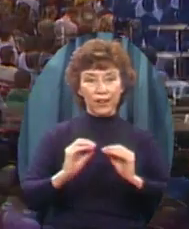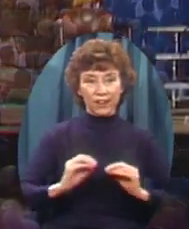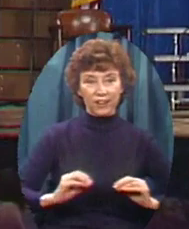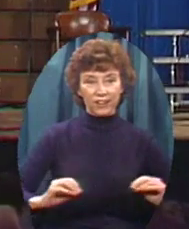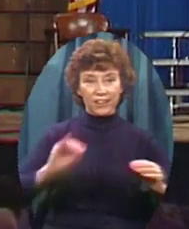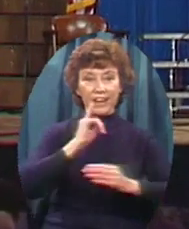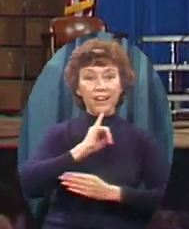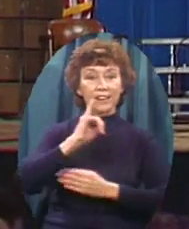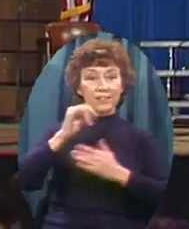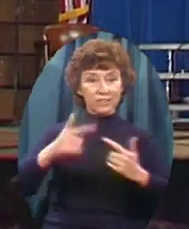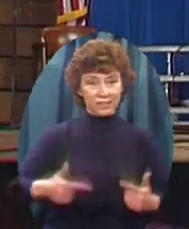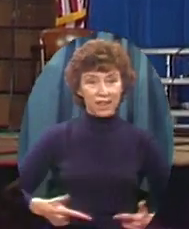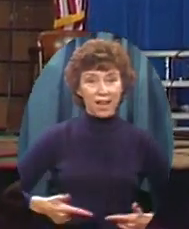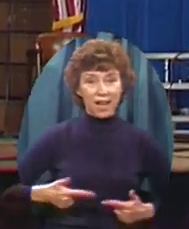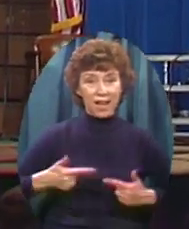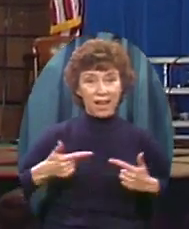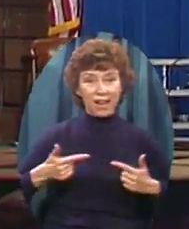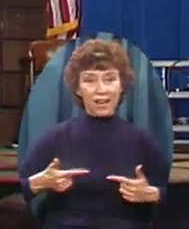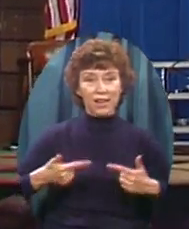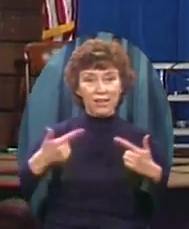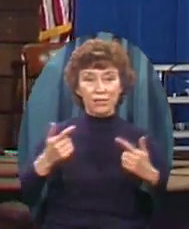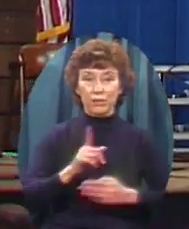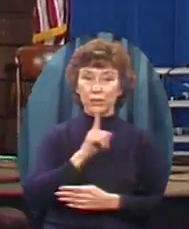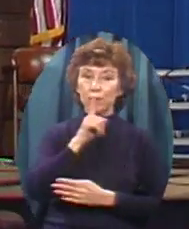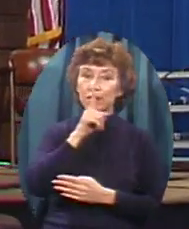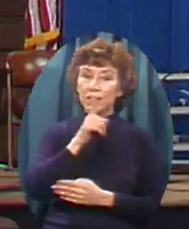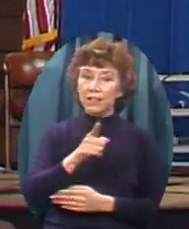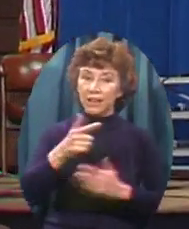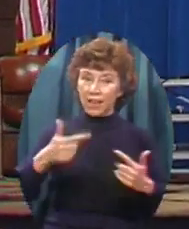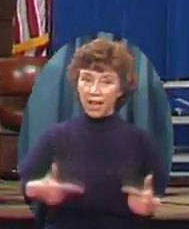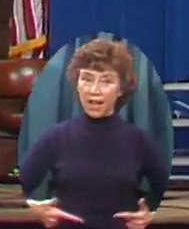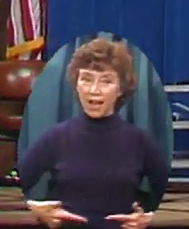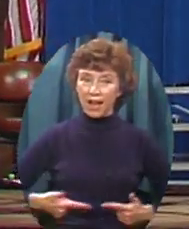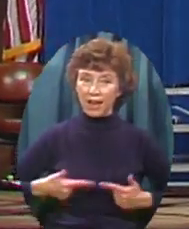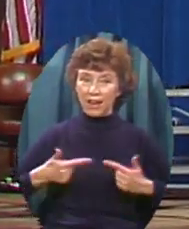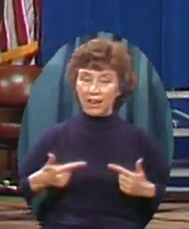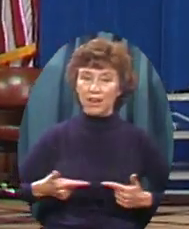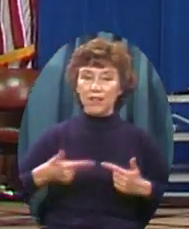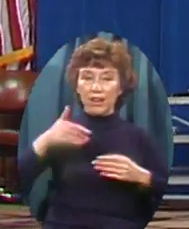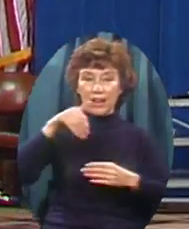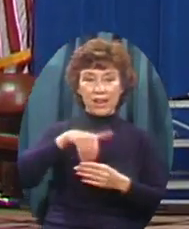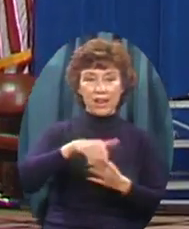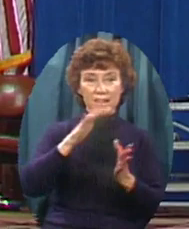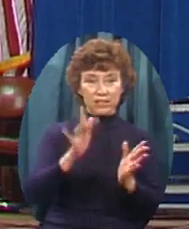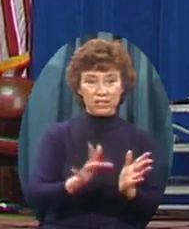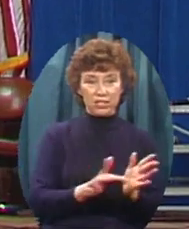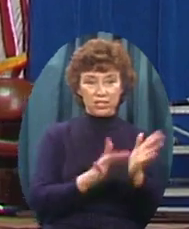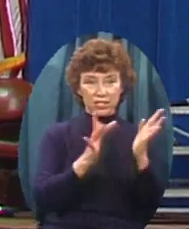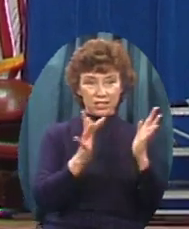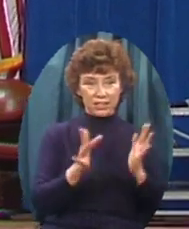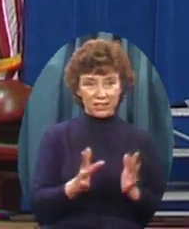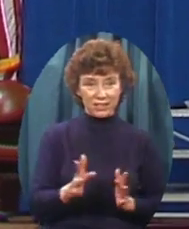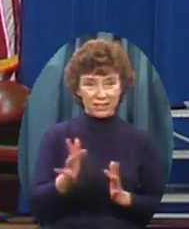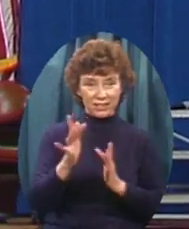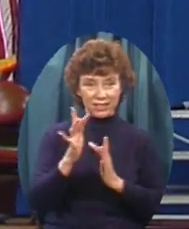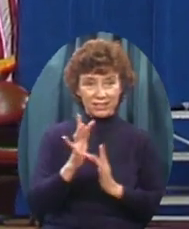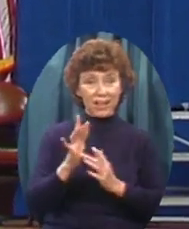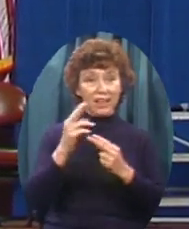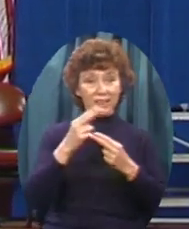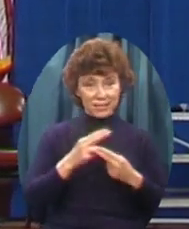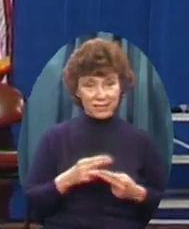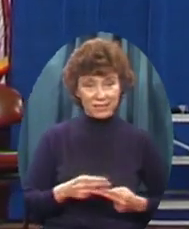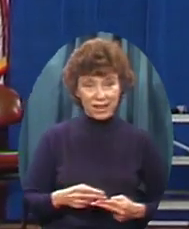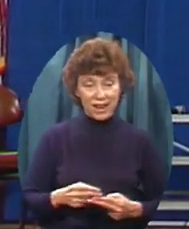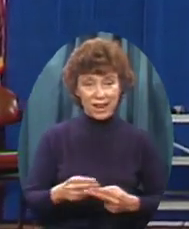there's life Real life In Jesus'